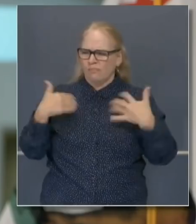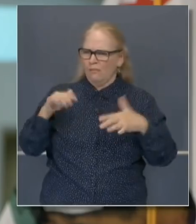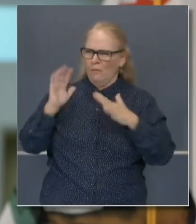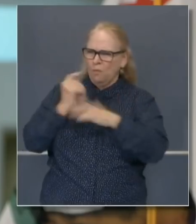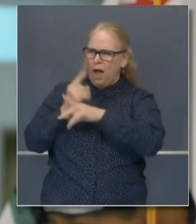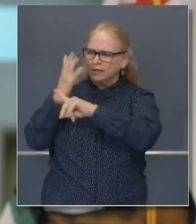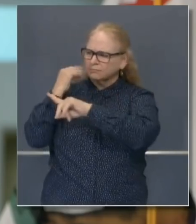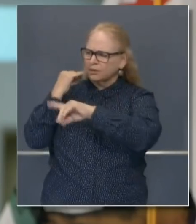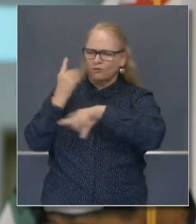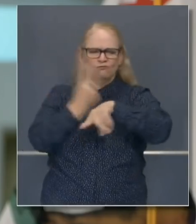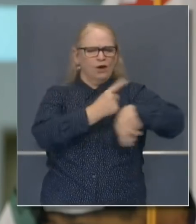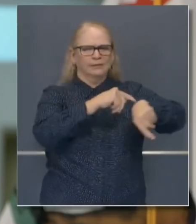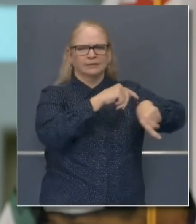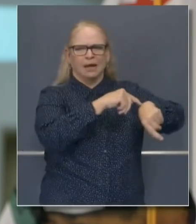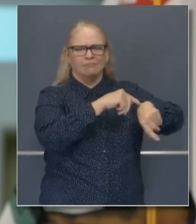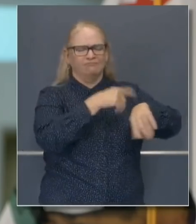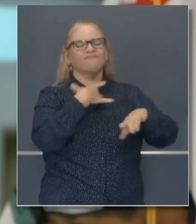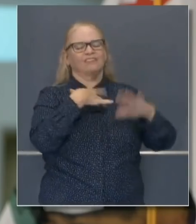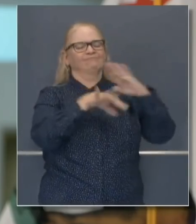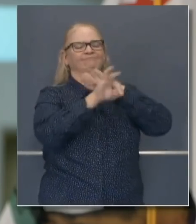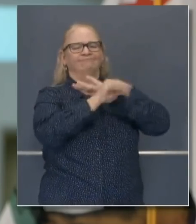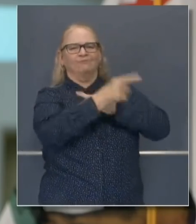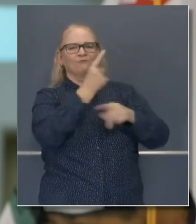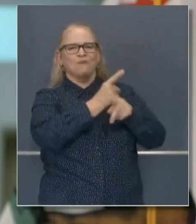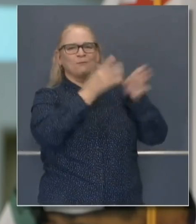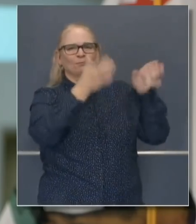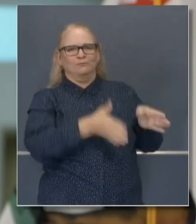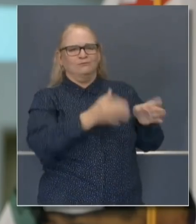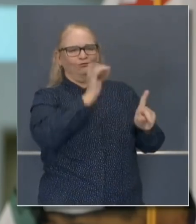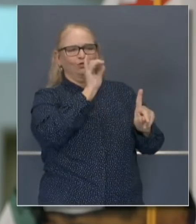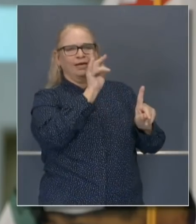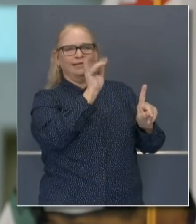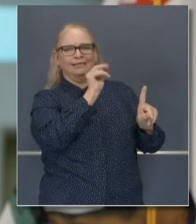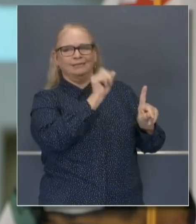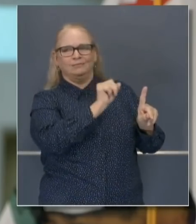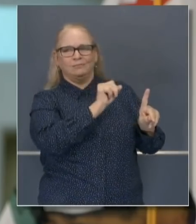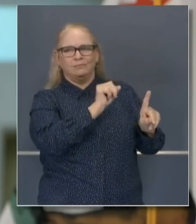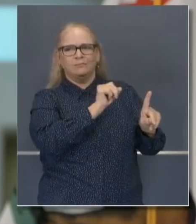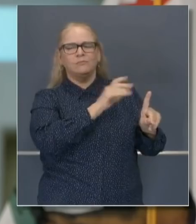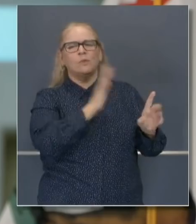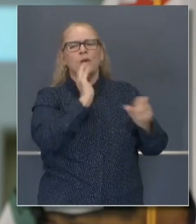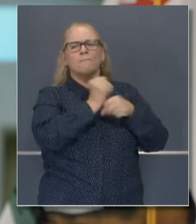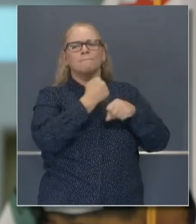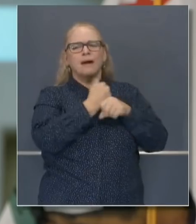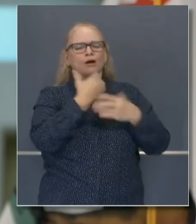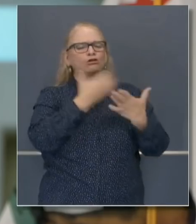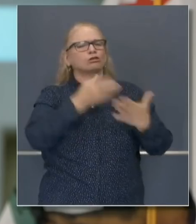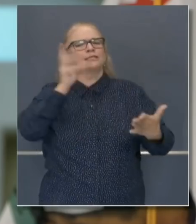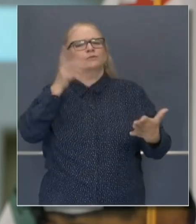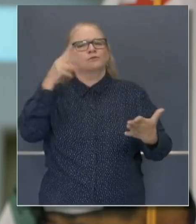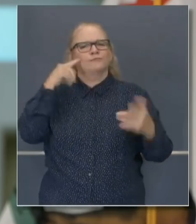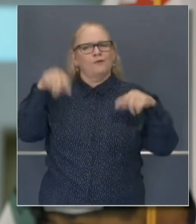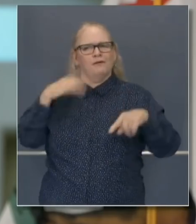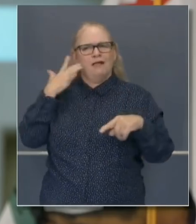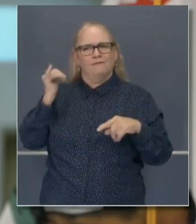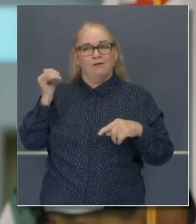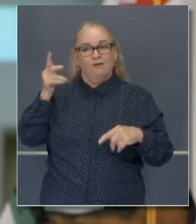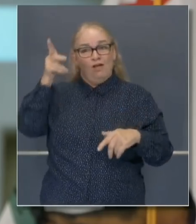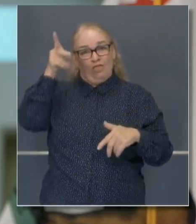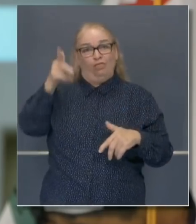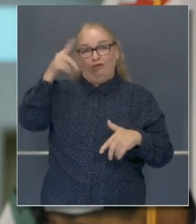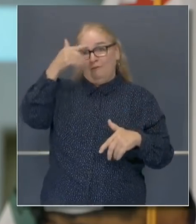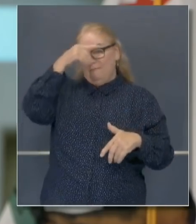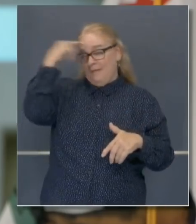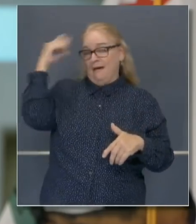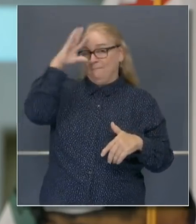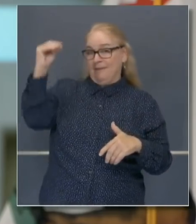state's history. He'll also be making history as only the third black man to serve on our highest court and the first openly gay